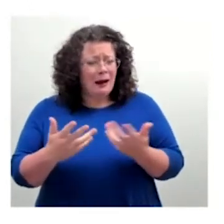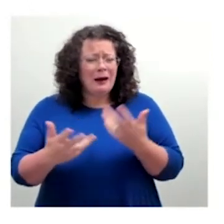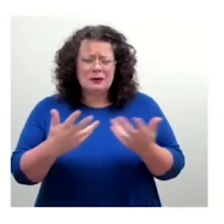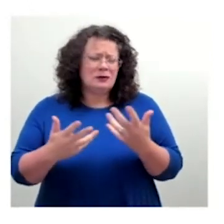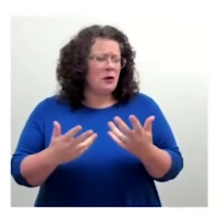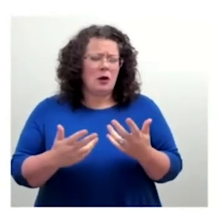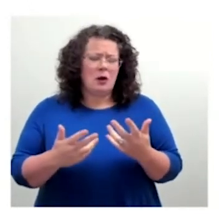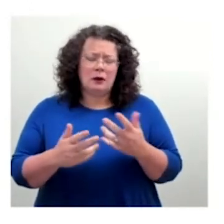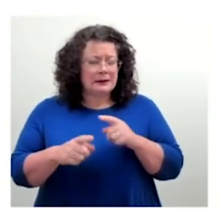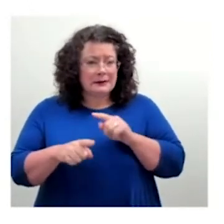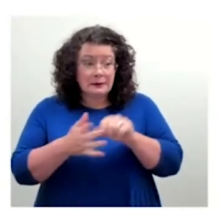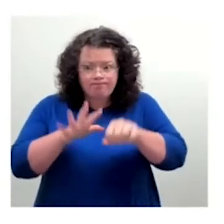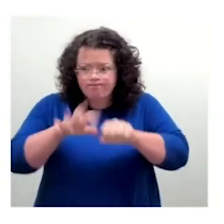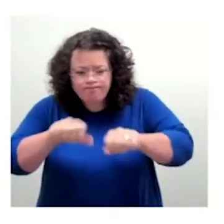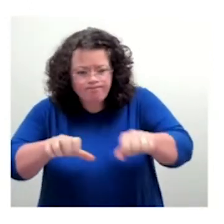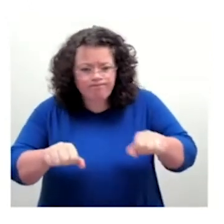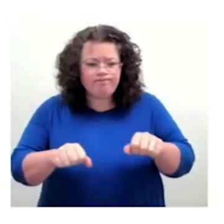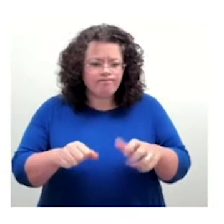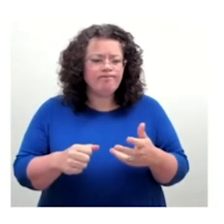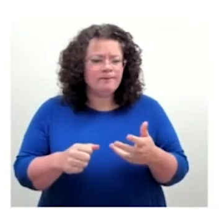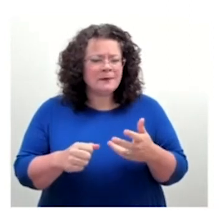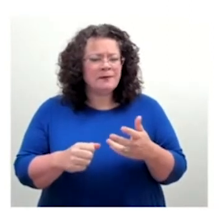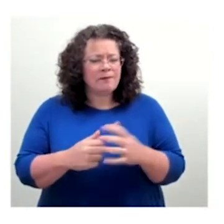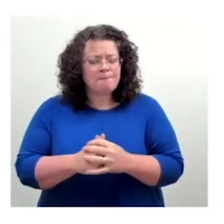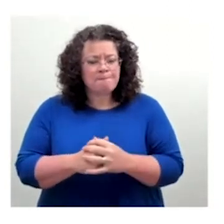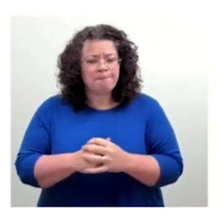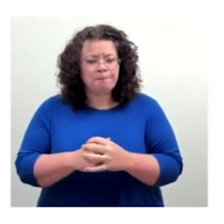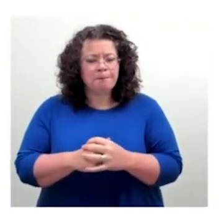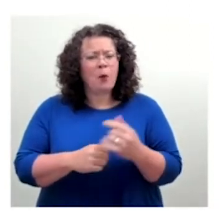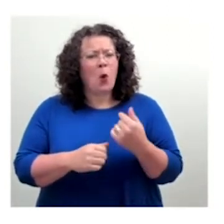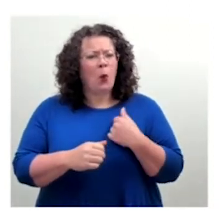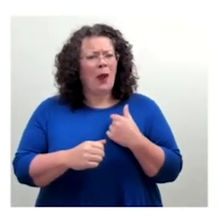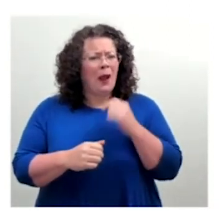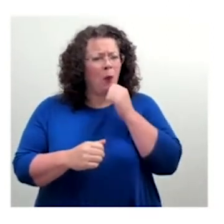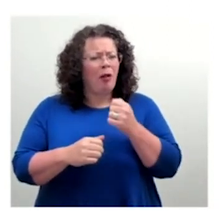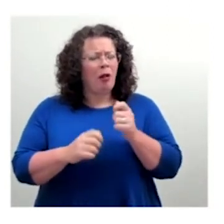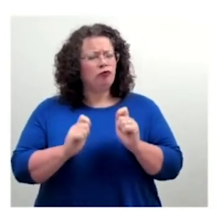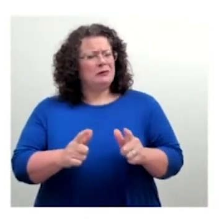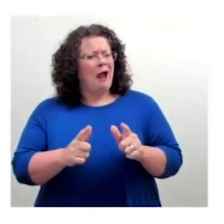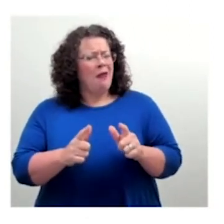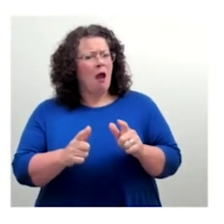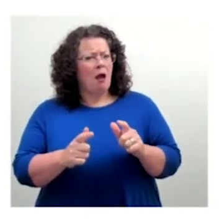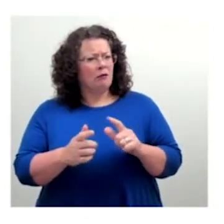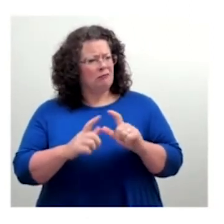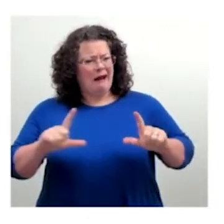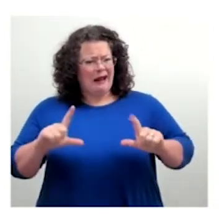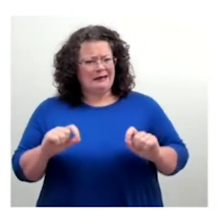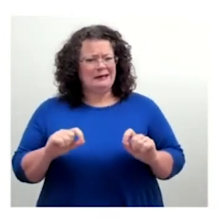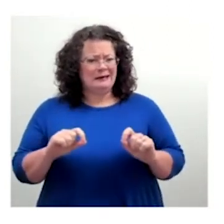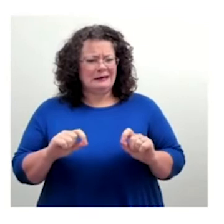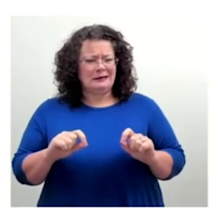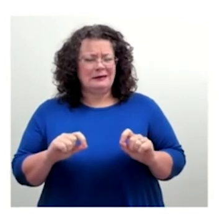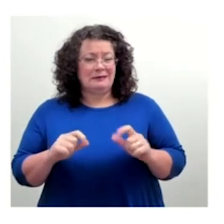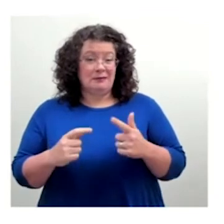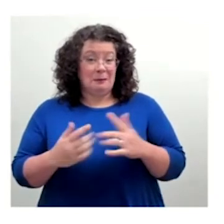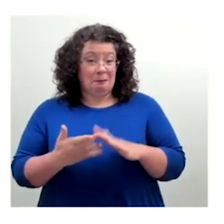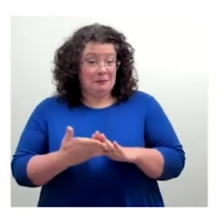Helvetica, for instance, amongst many other typefaces, are still existing. And then retiring those pages or